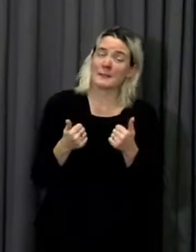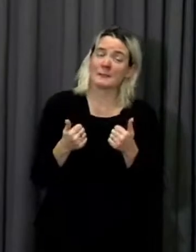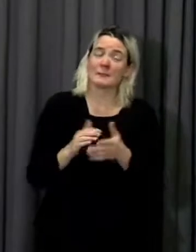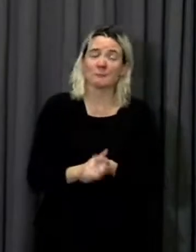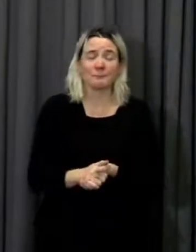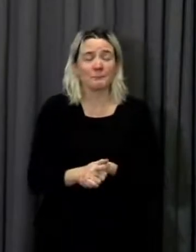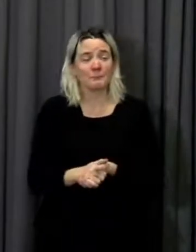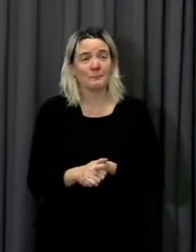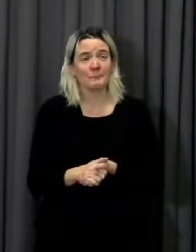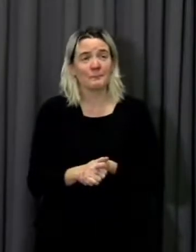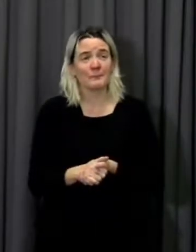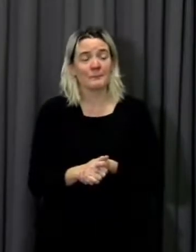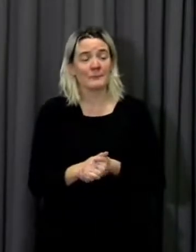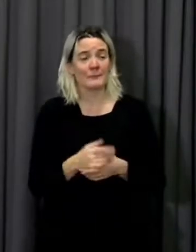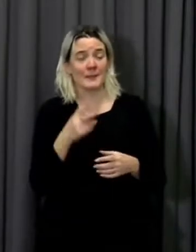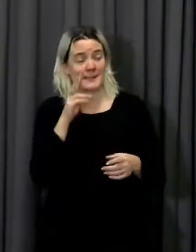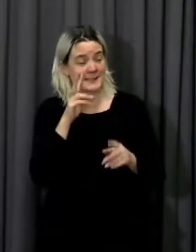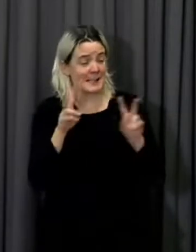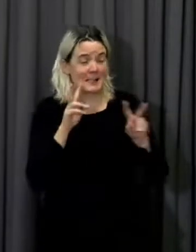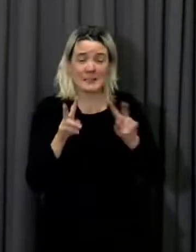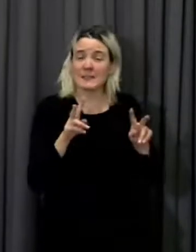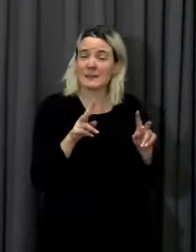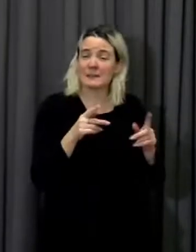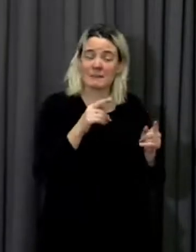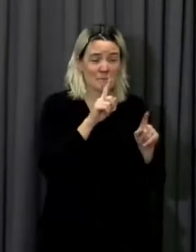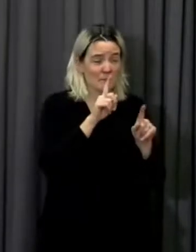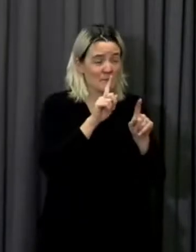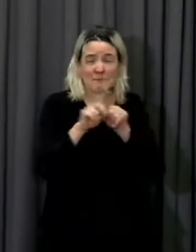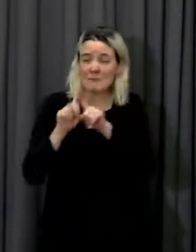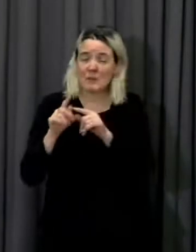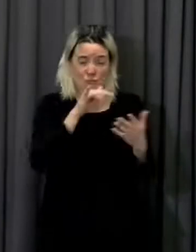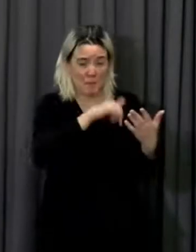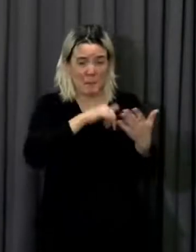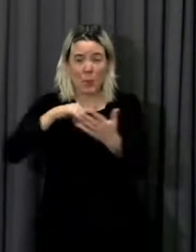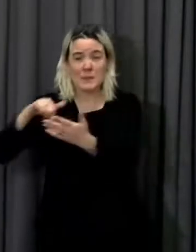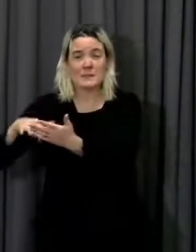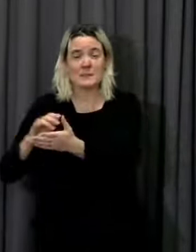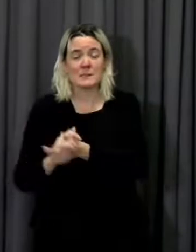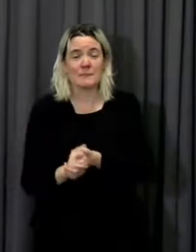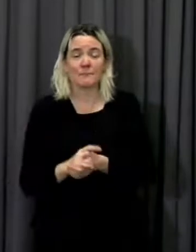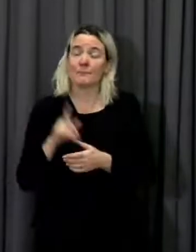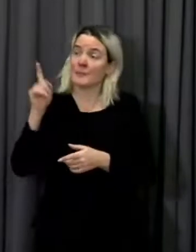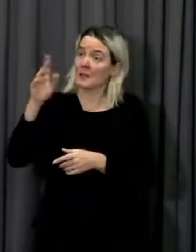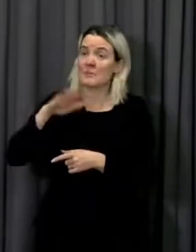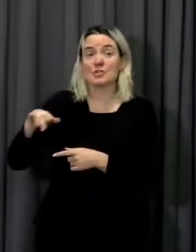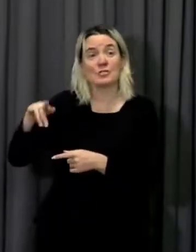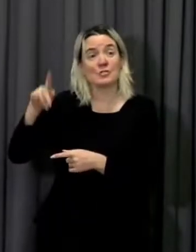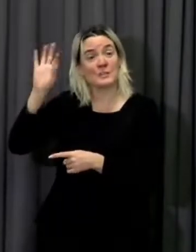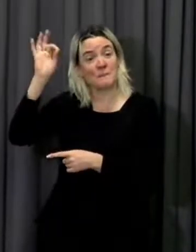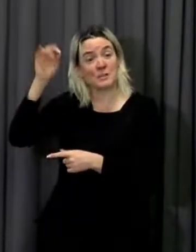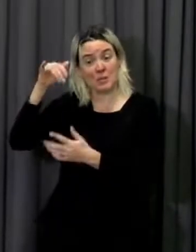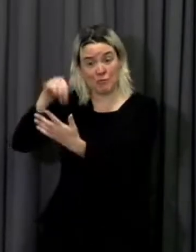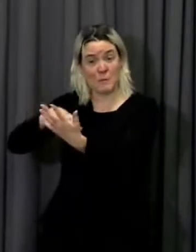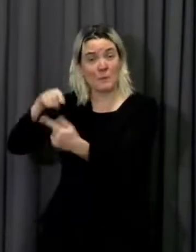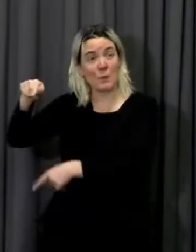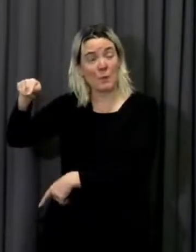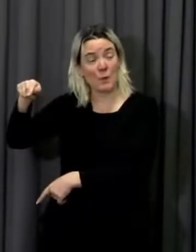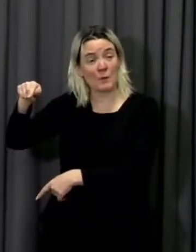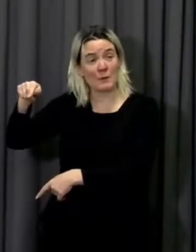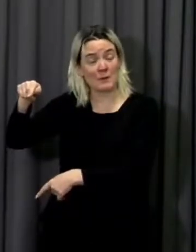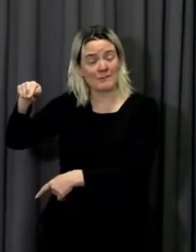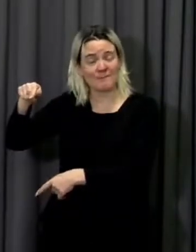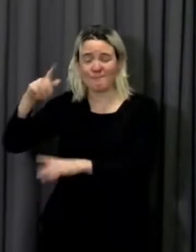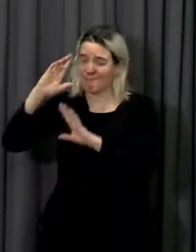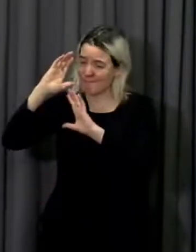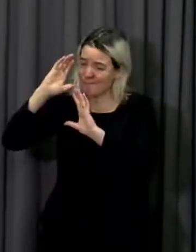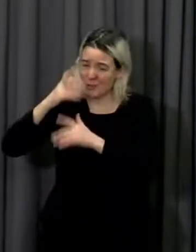and you can see simply from that report that was done by the Children's Commissioner of the serious